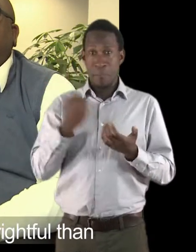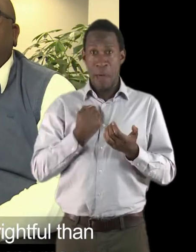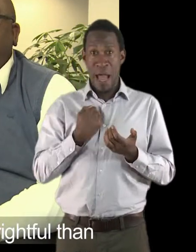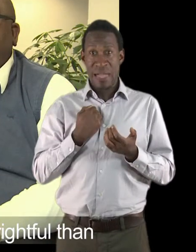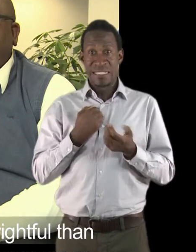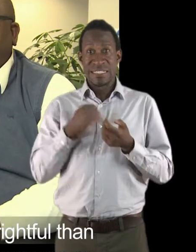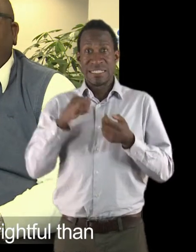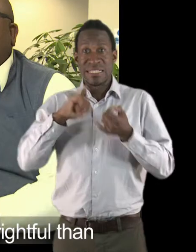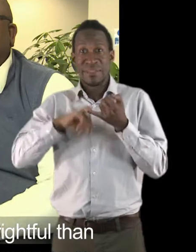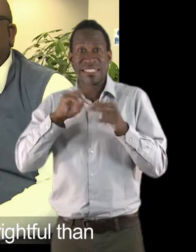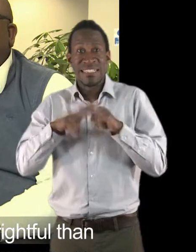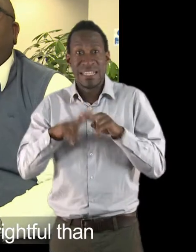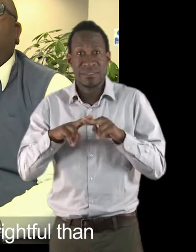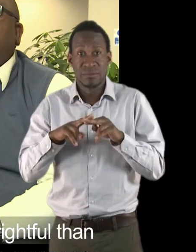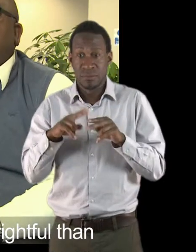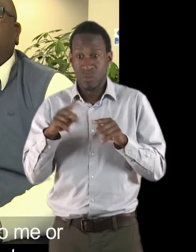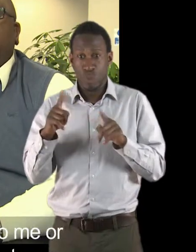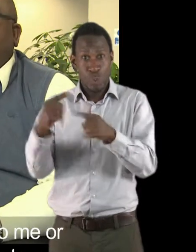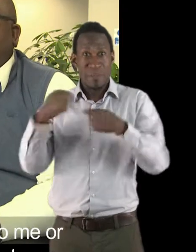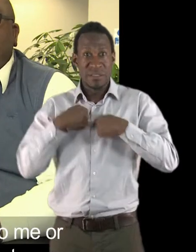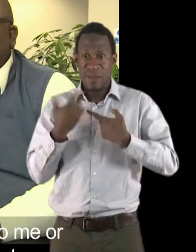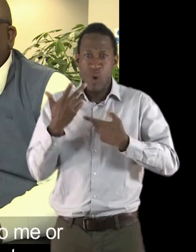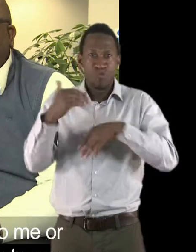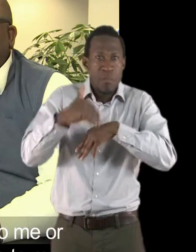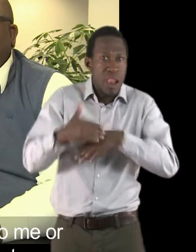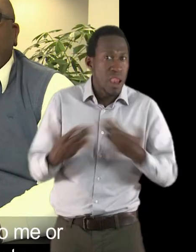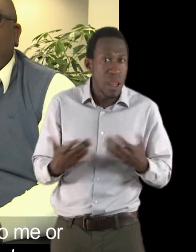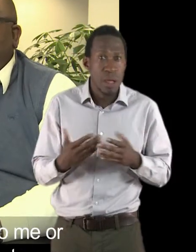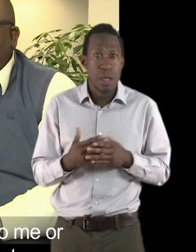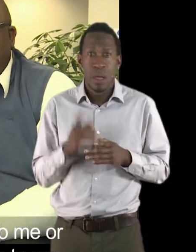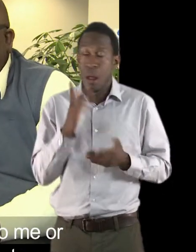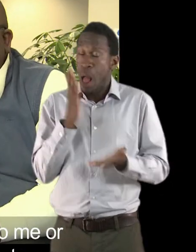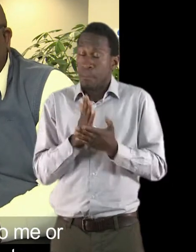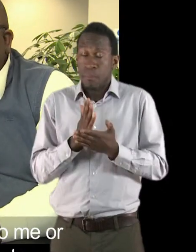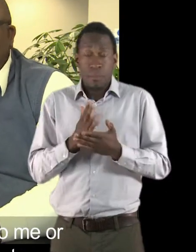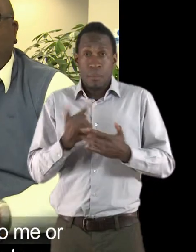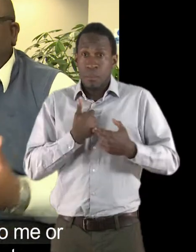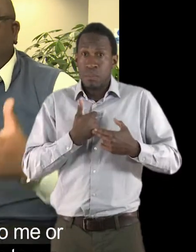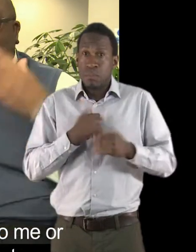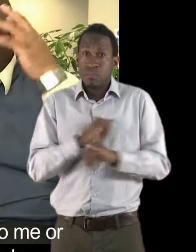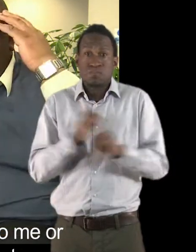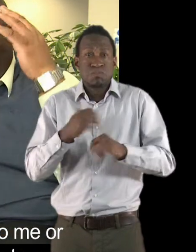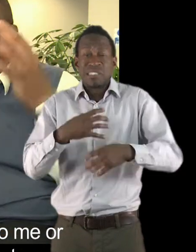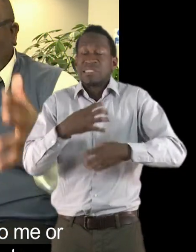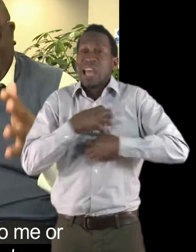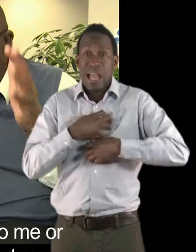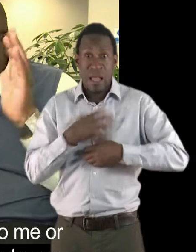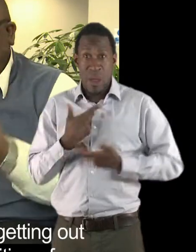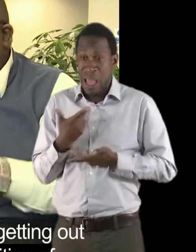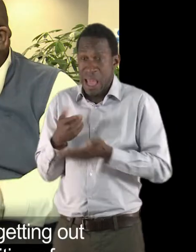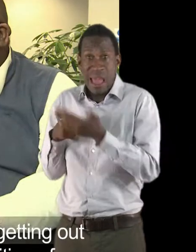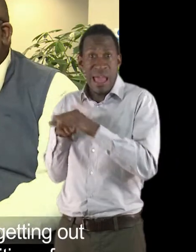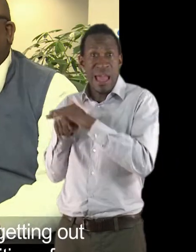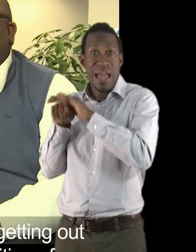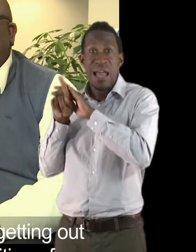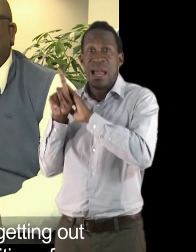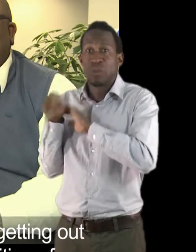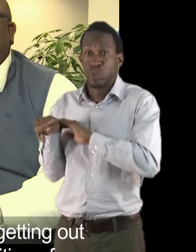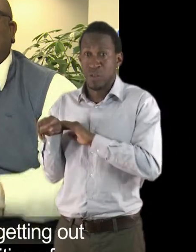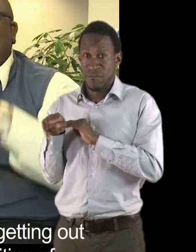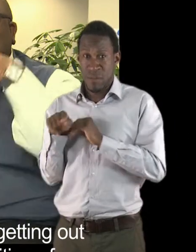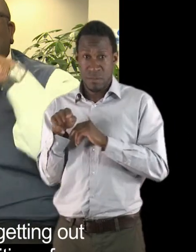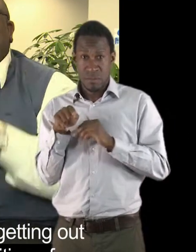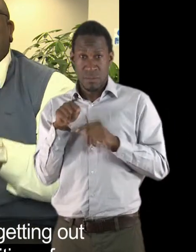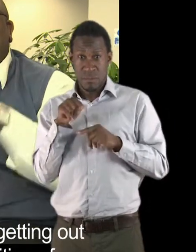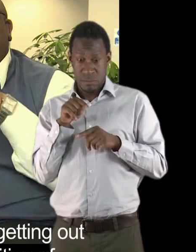who could cane me or what my mum would do to me or what my stepdad would do to me. All I was caring